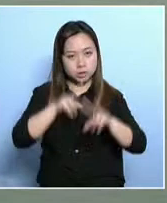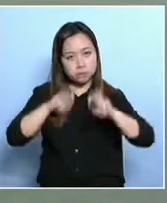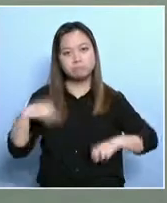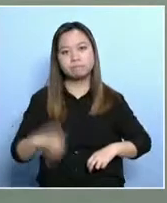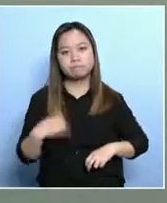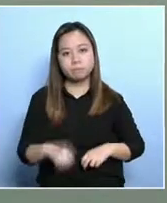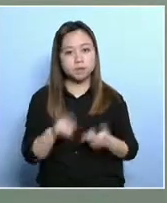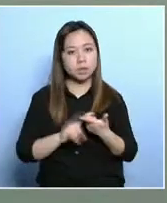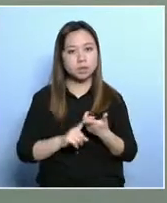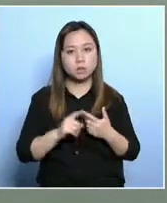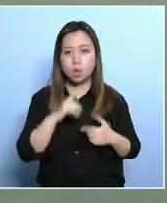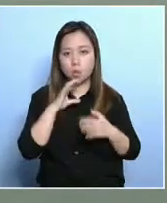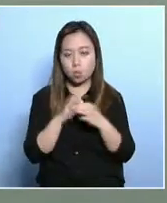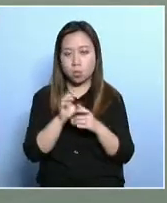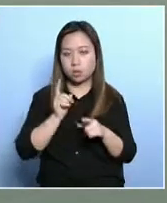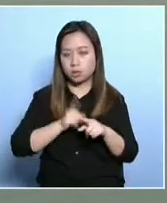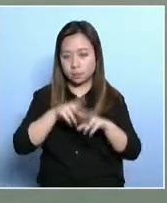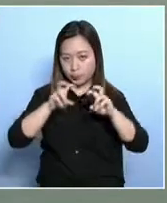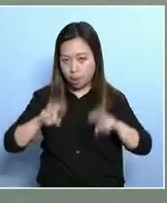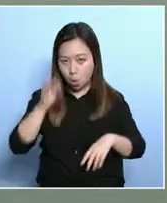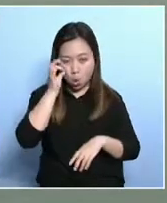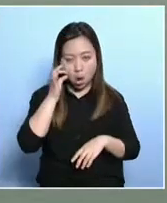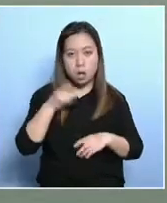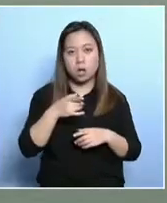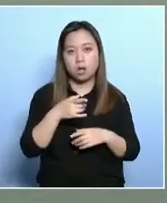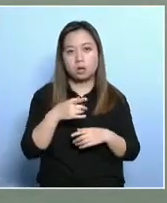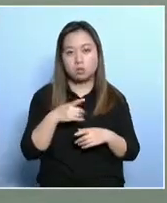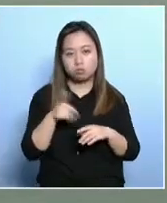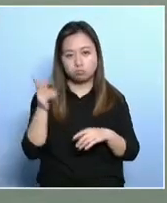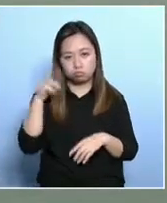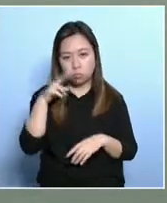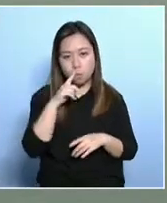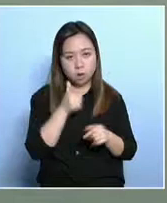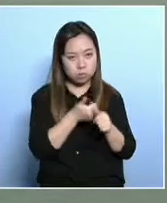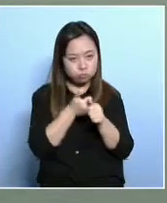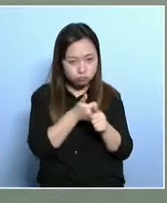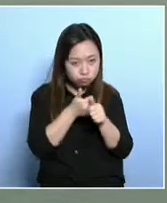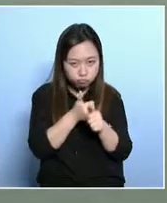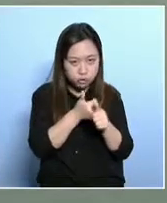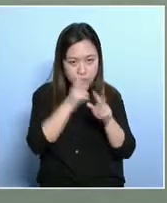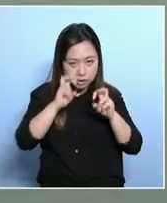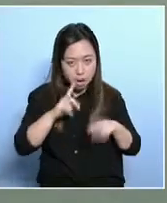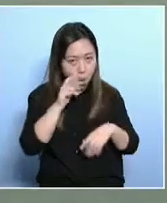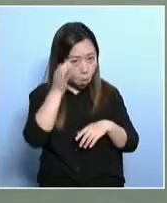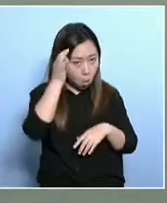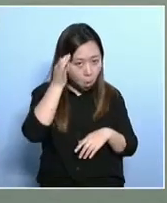Now for instance, there's nothing on the health situation of the poor. And very often